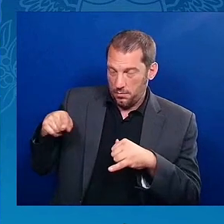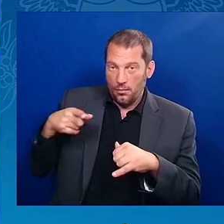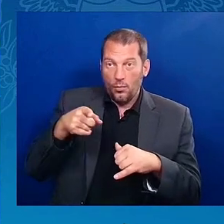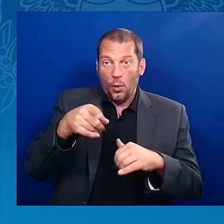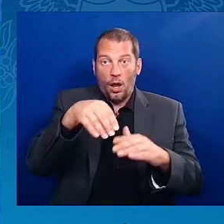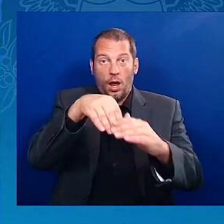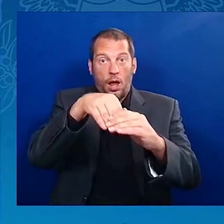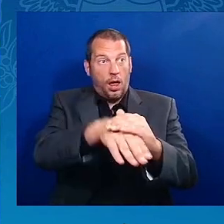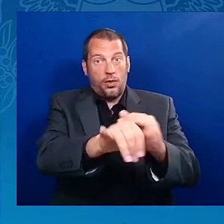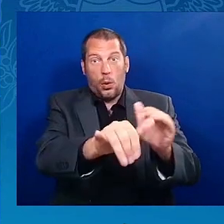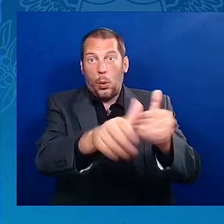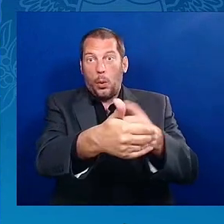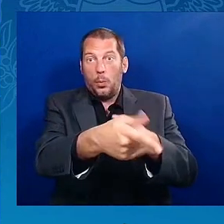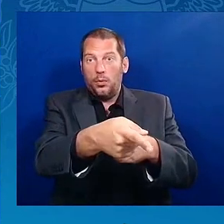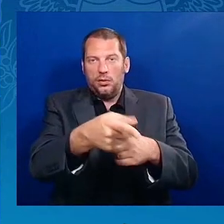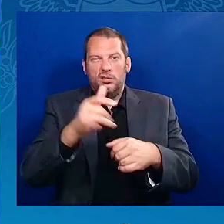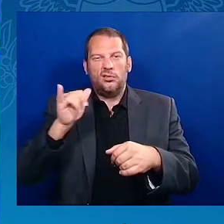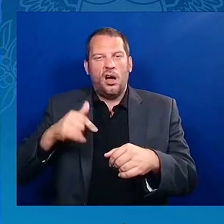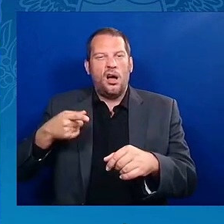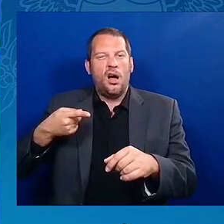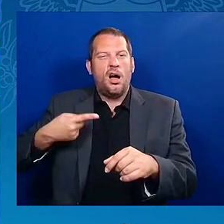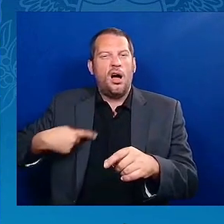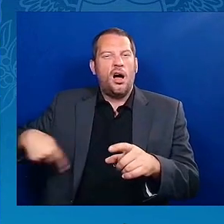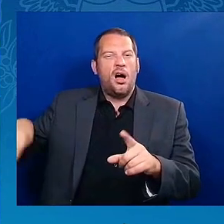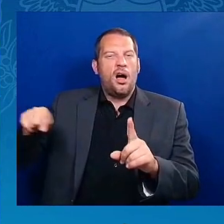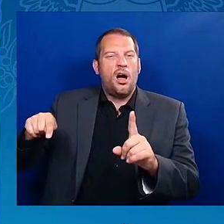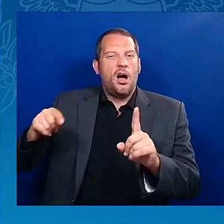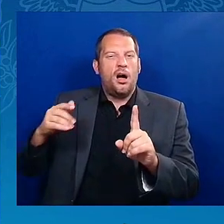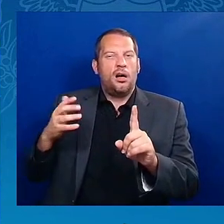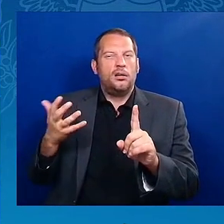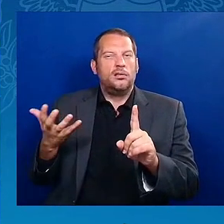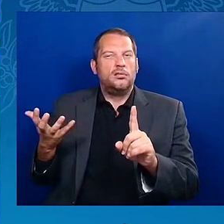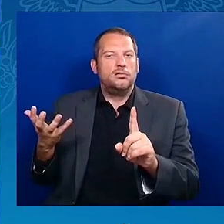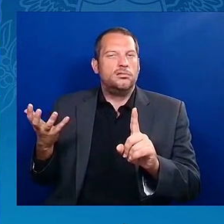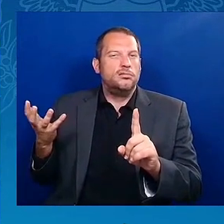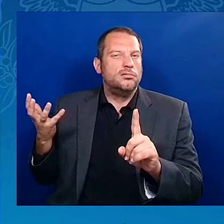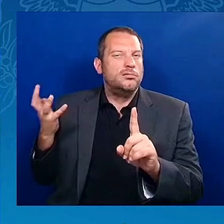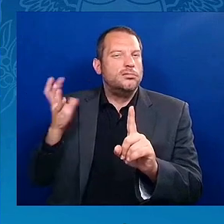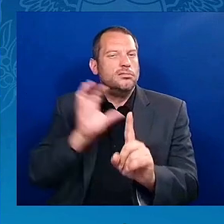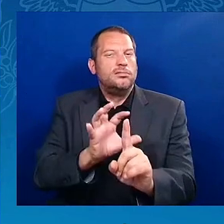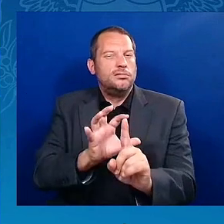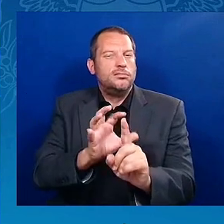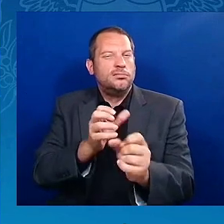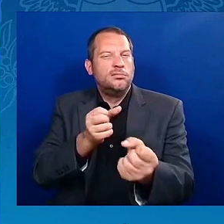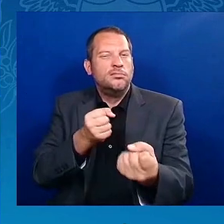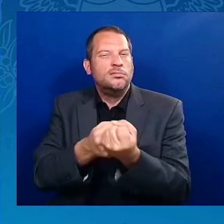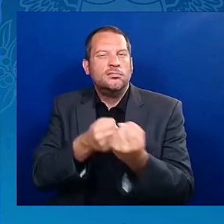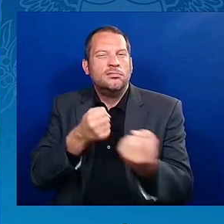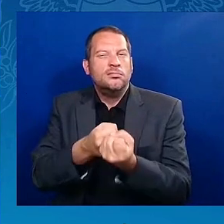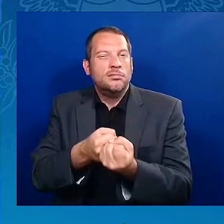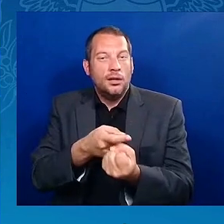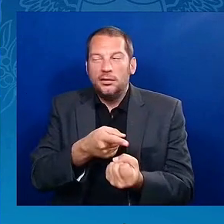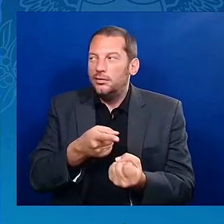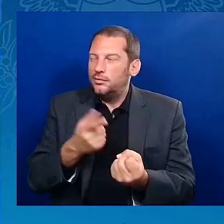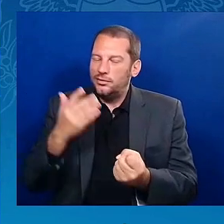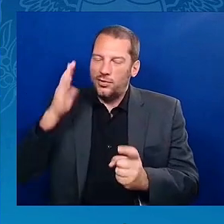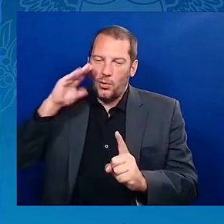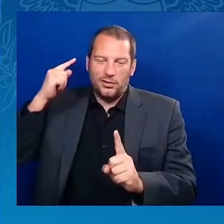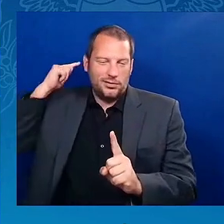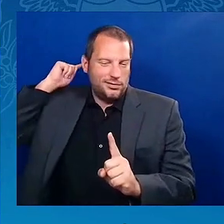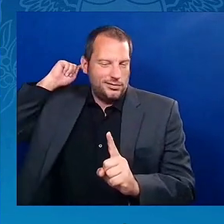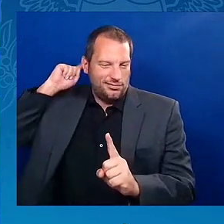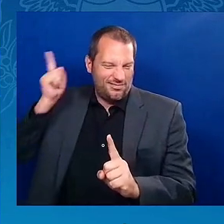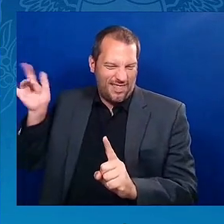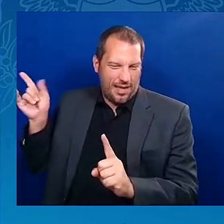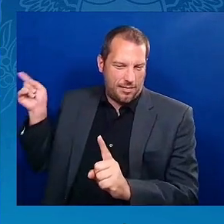expecting you will walk in that room with your chin up, your shoulders back, carrying the voice